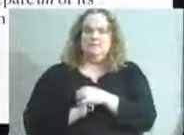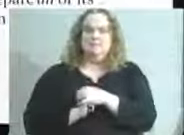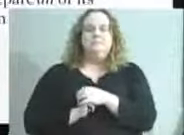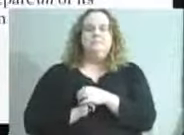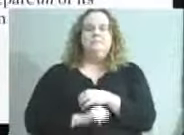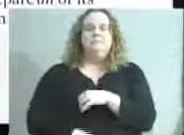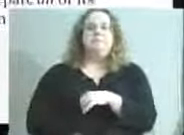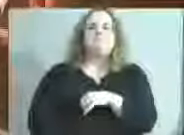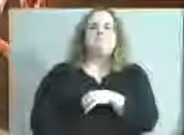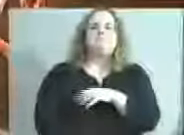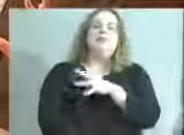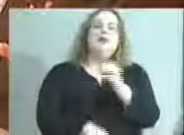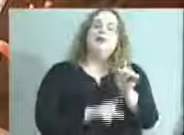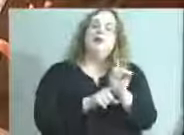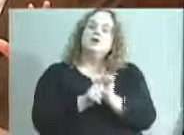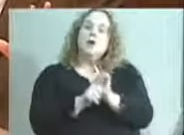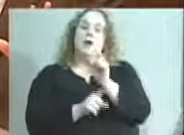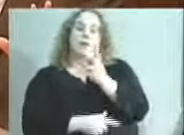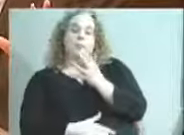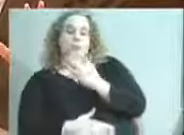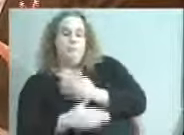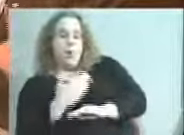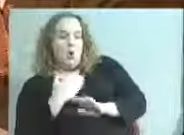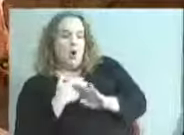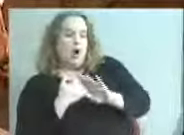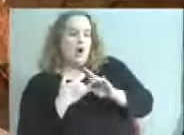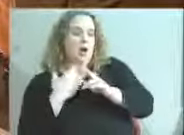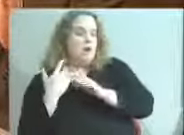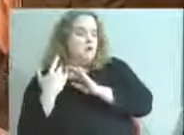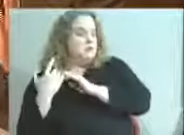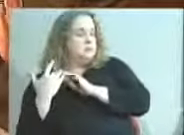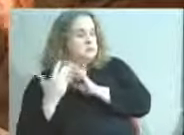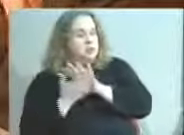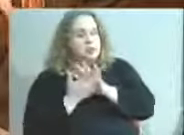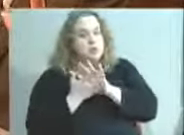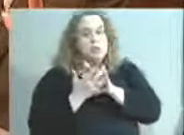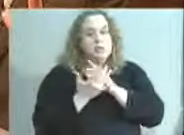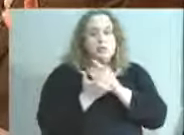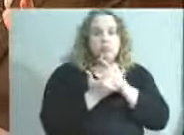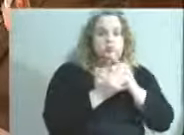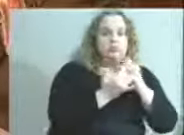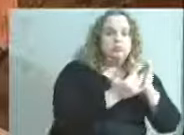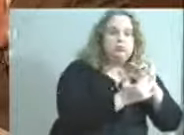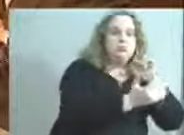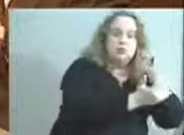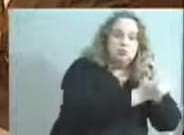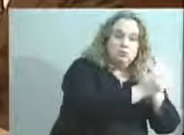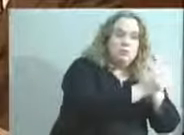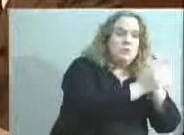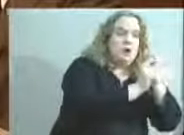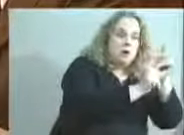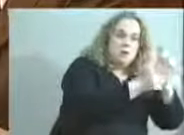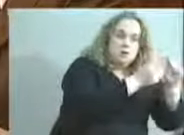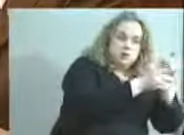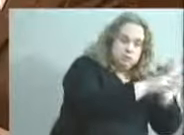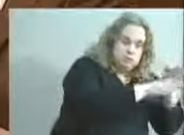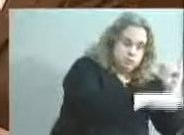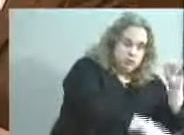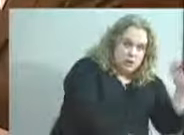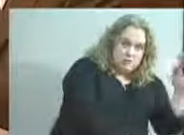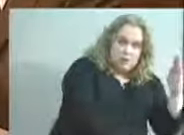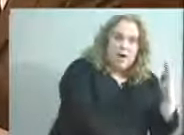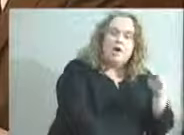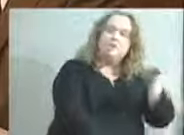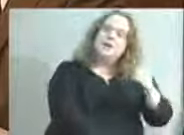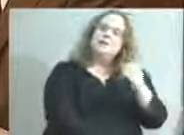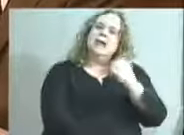cradle to career to jobs as well. And it's not, it's an intentional career pathing to where we have specific job openings in our